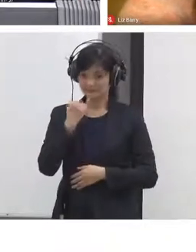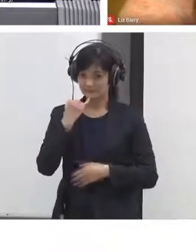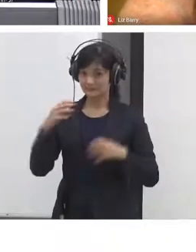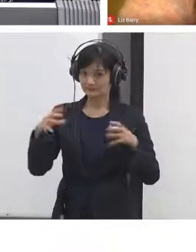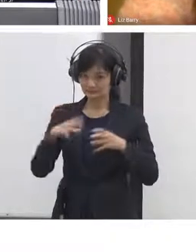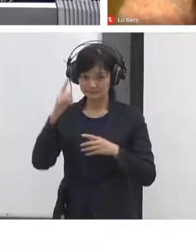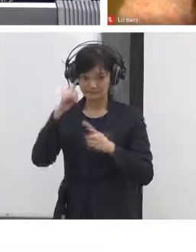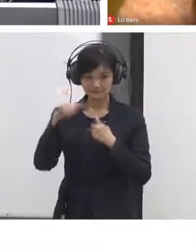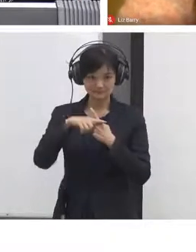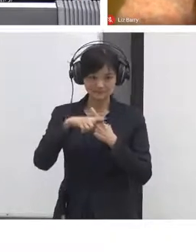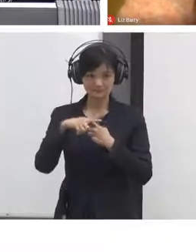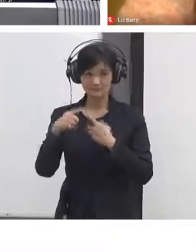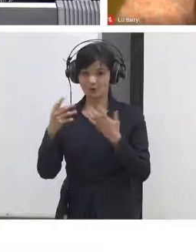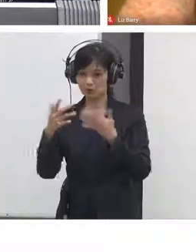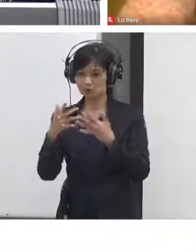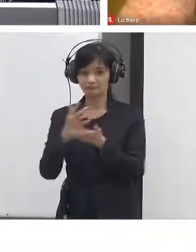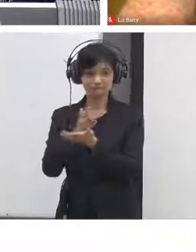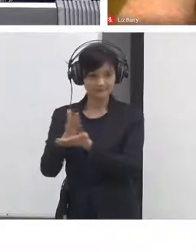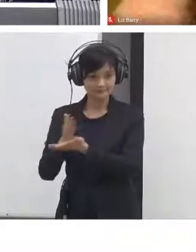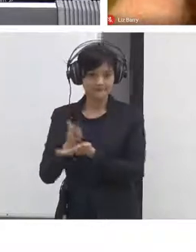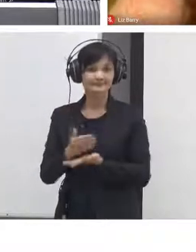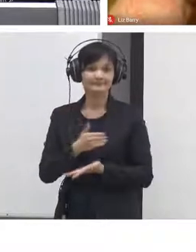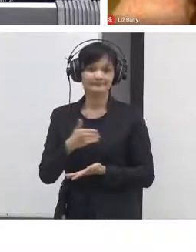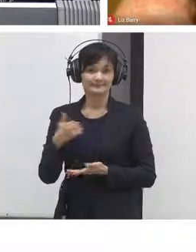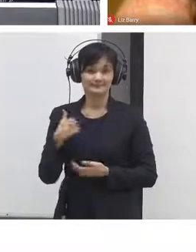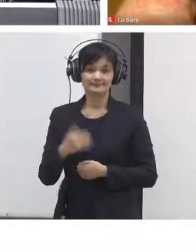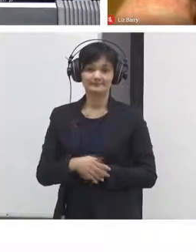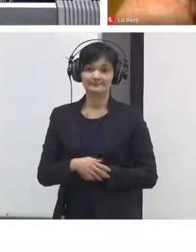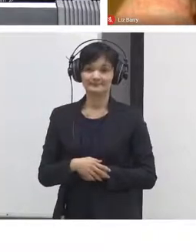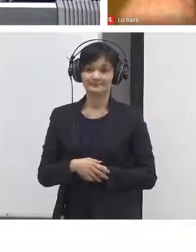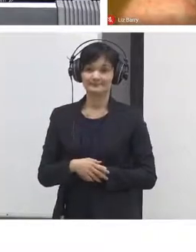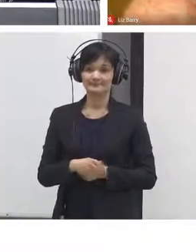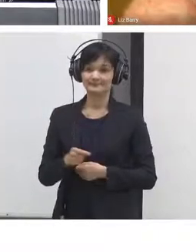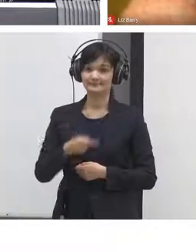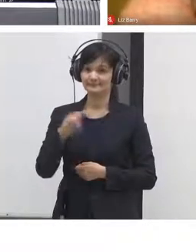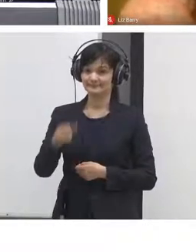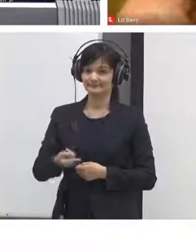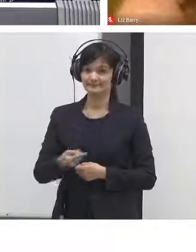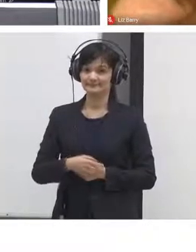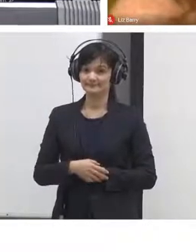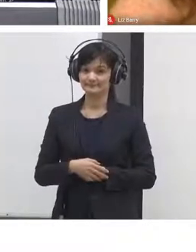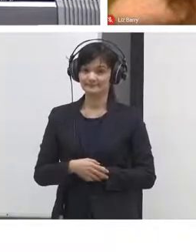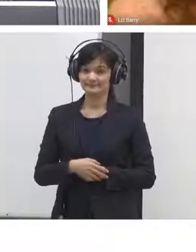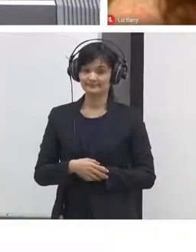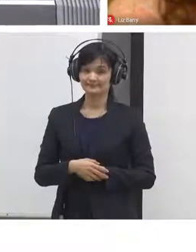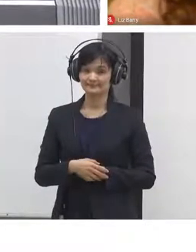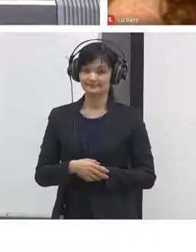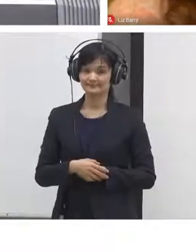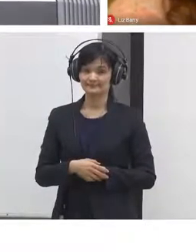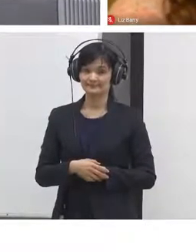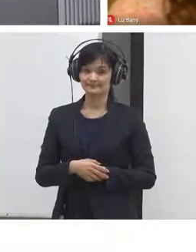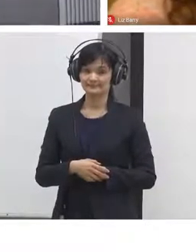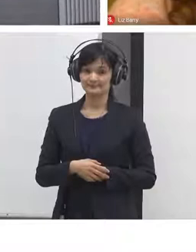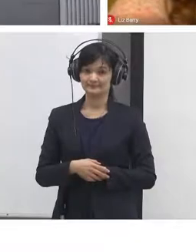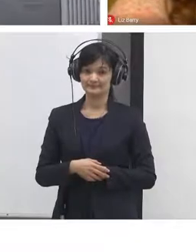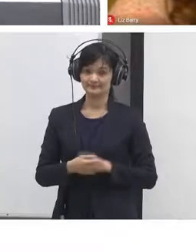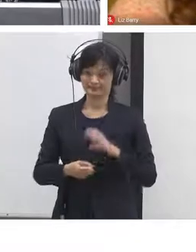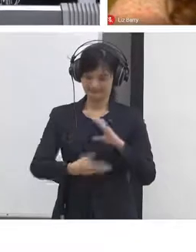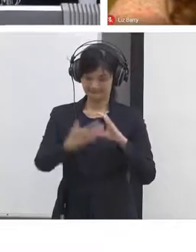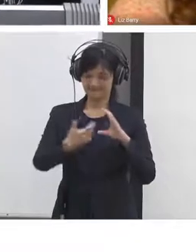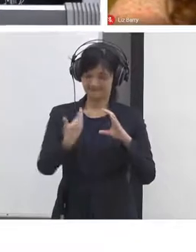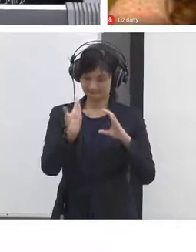our era yeah and the next question in the Slido okay